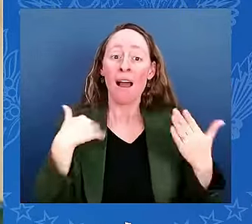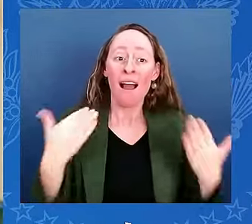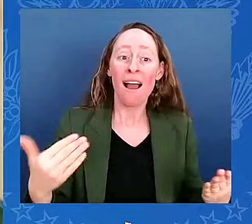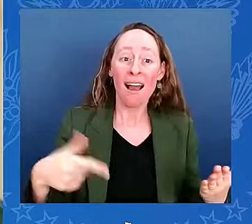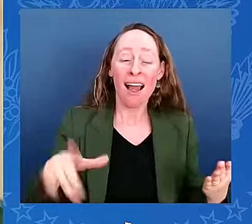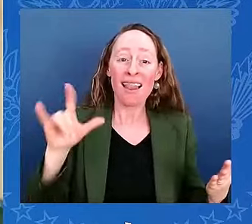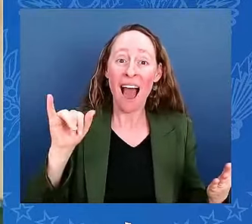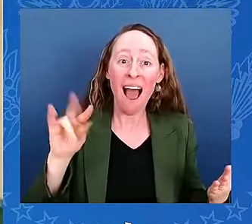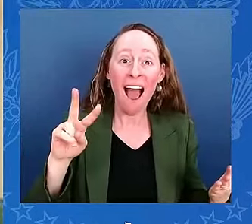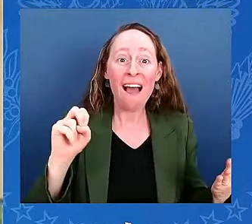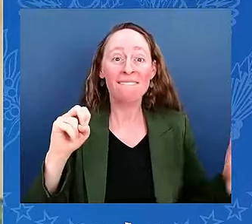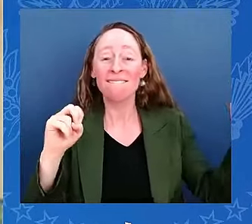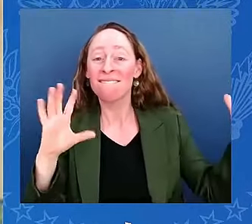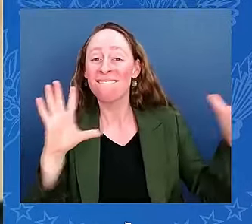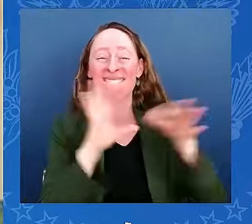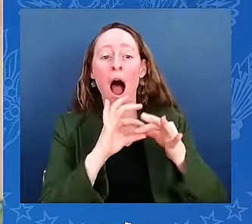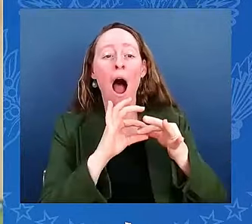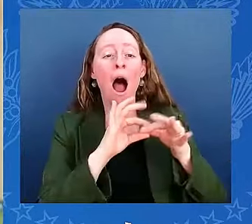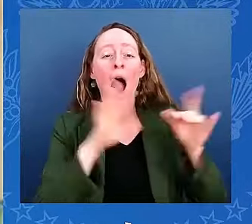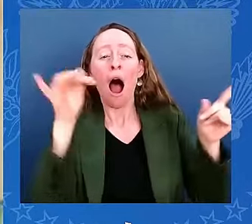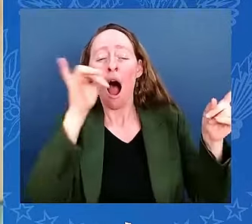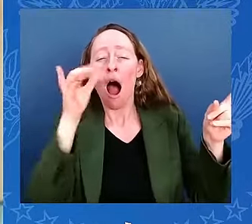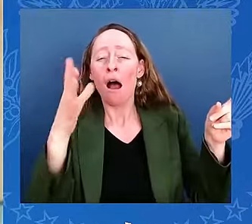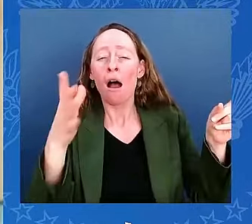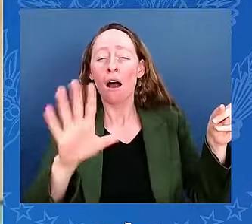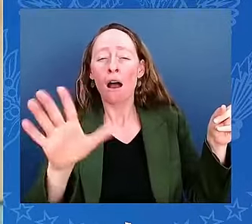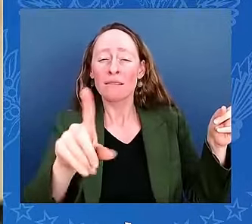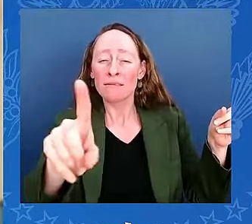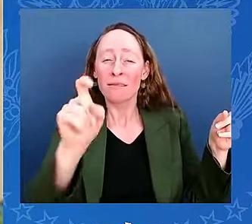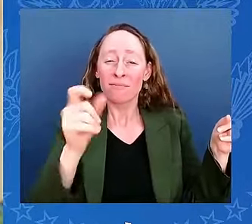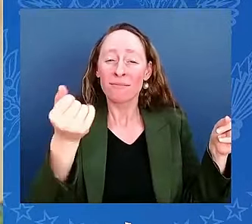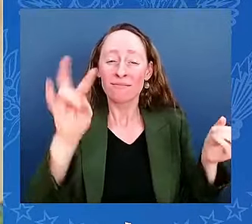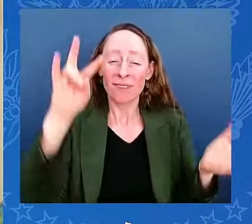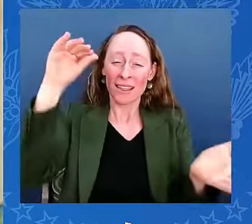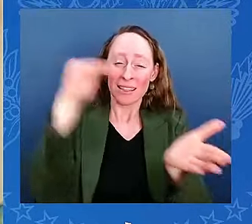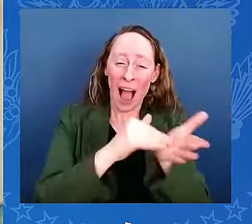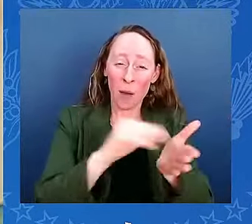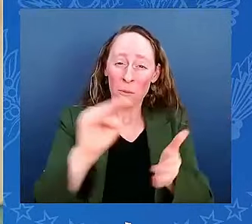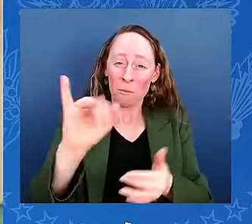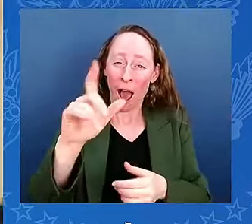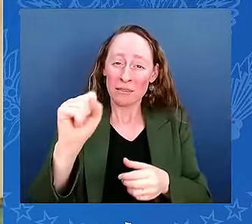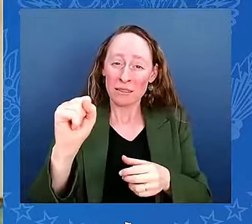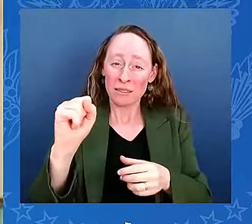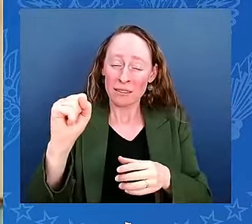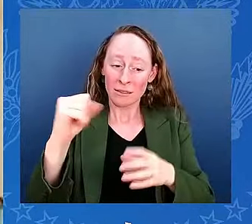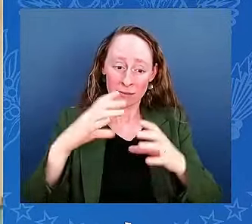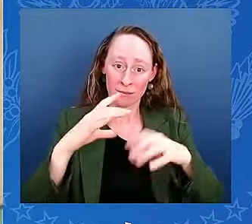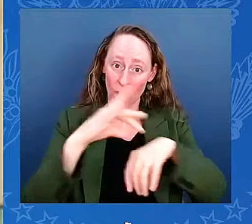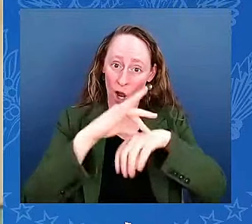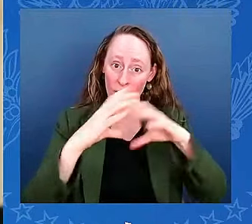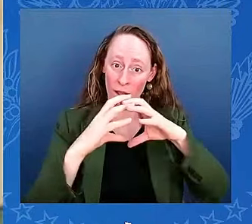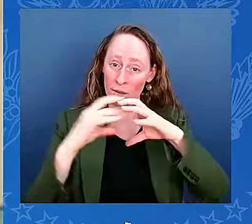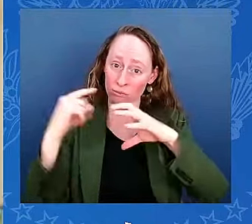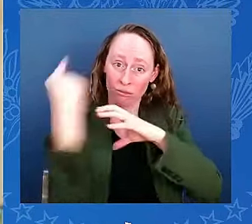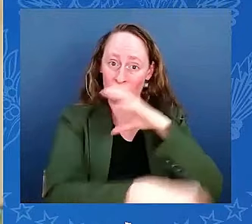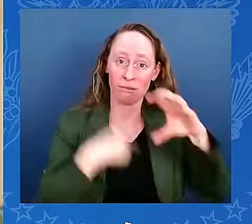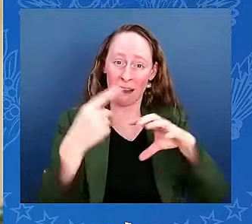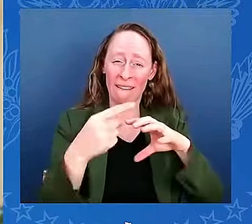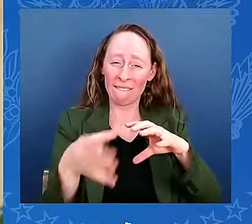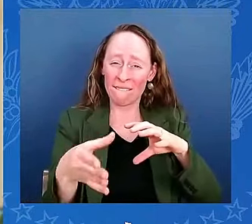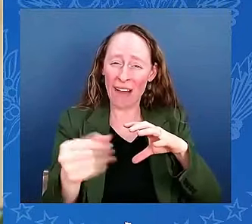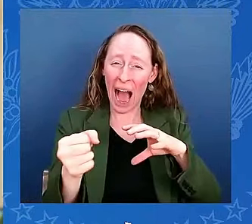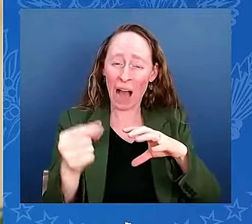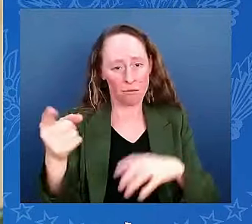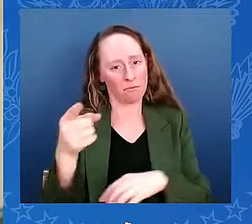miles an hour — five miles a second — and she's going to see 16 sunrises and 16 sunsets, all